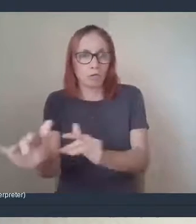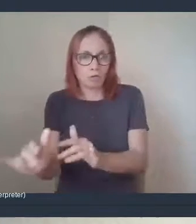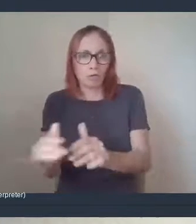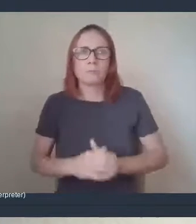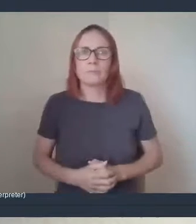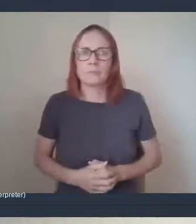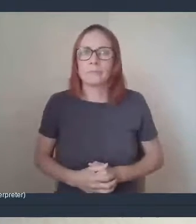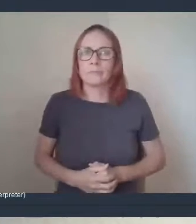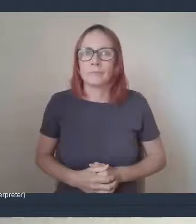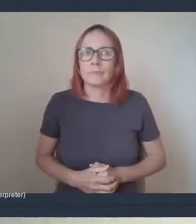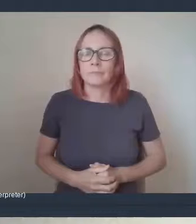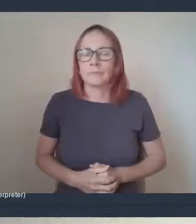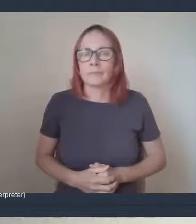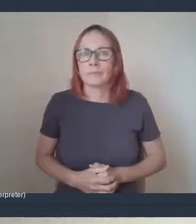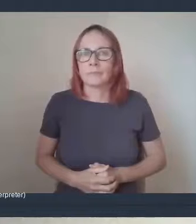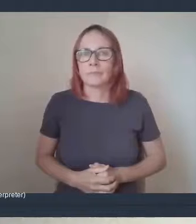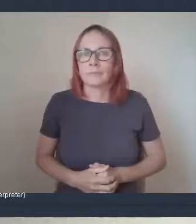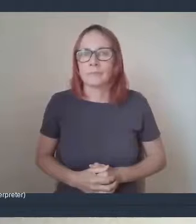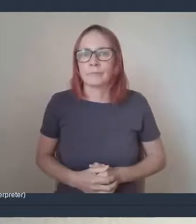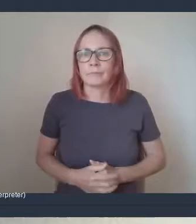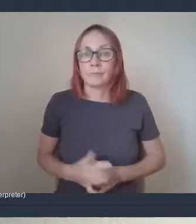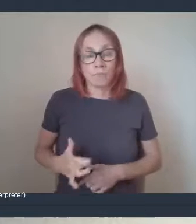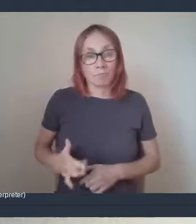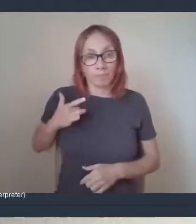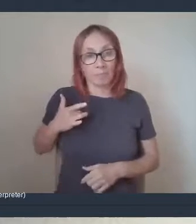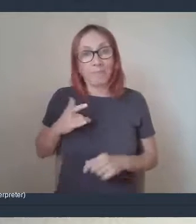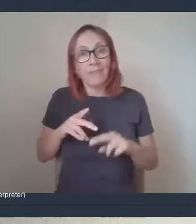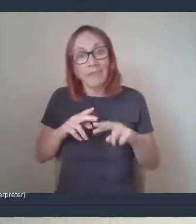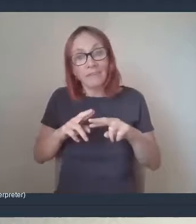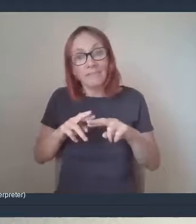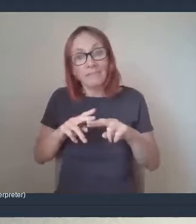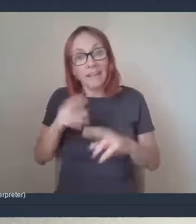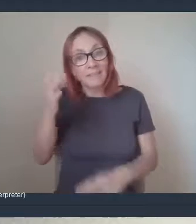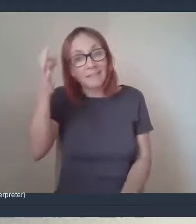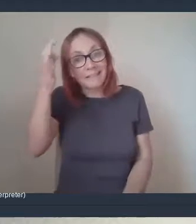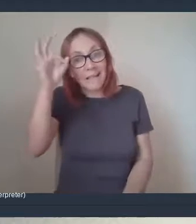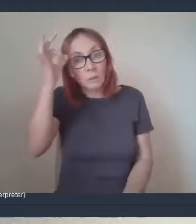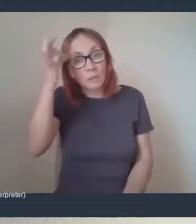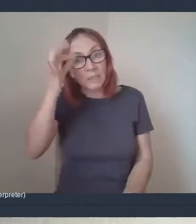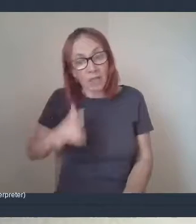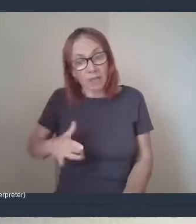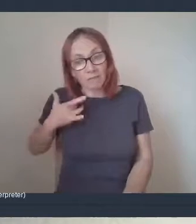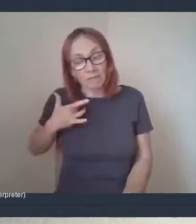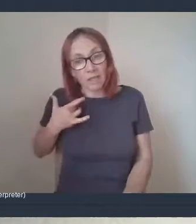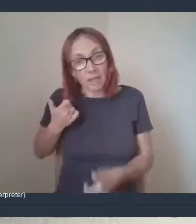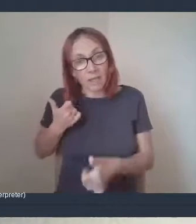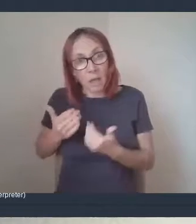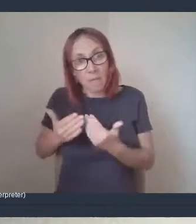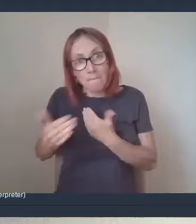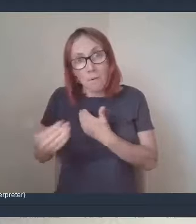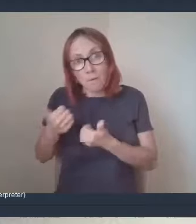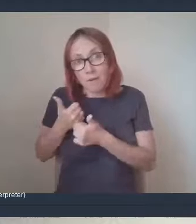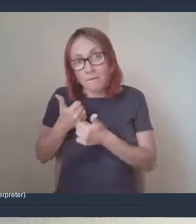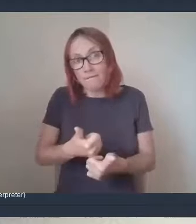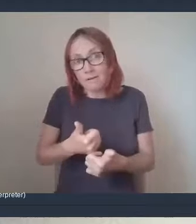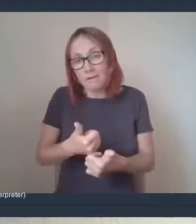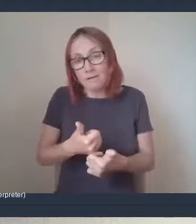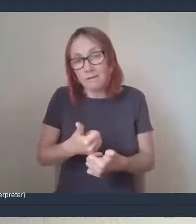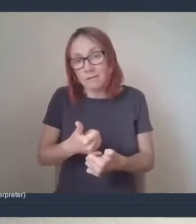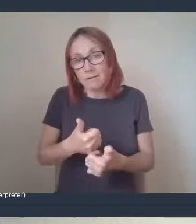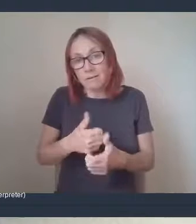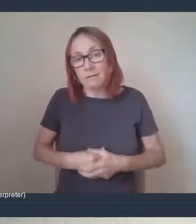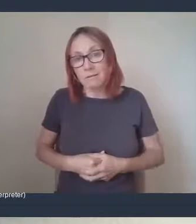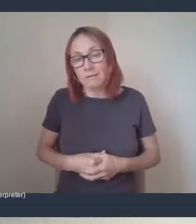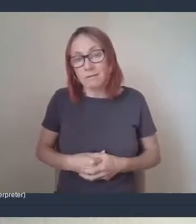So do you feel Five Council is being more helpful with situations like this?